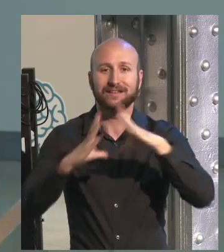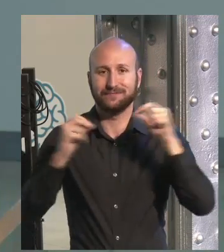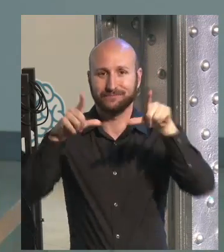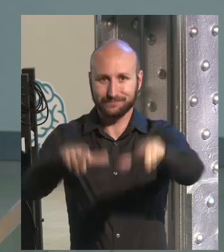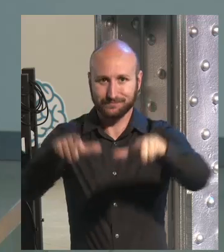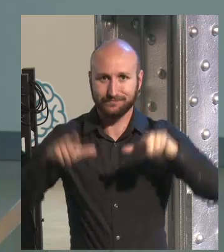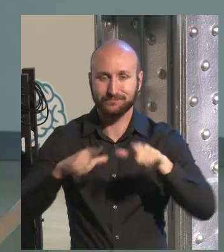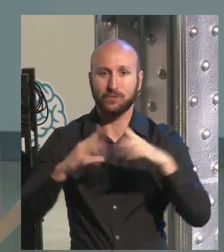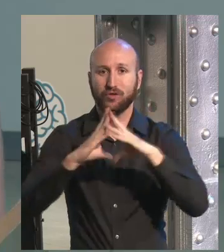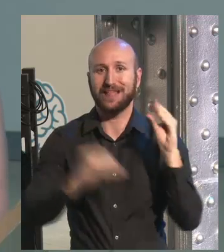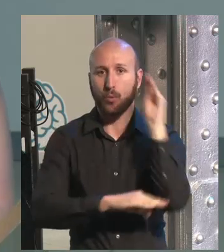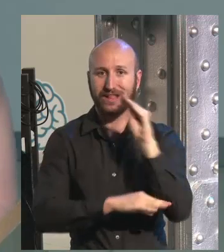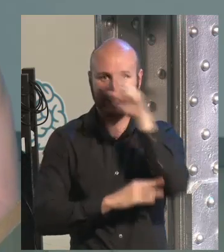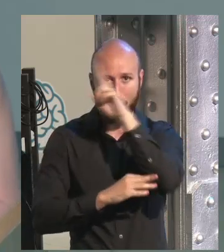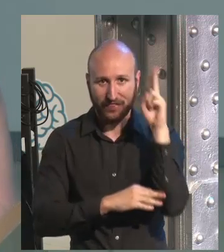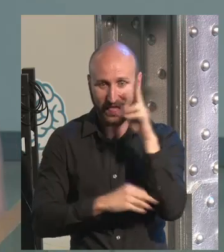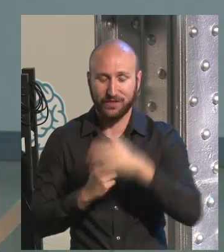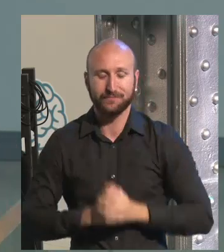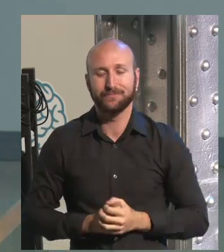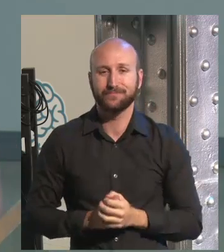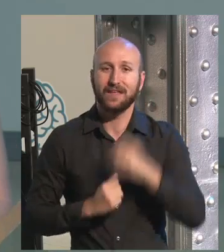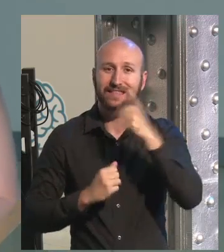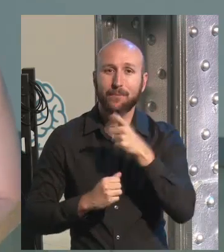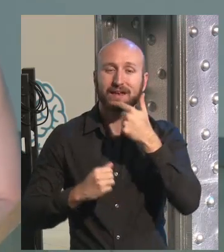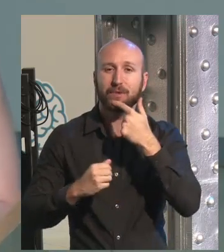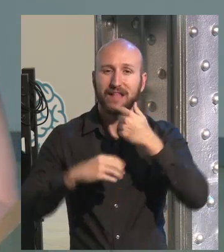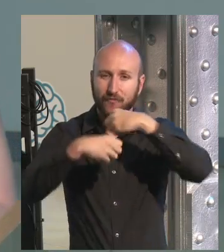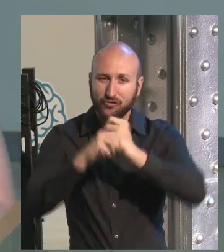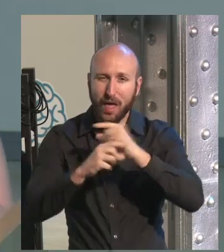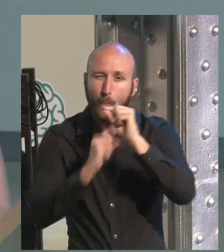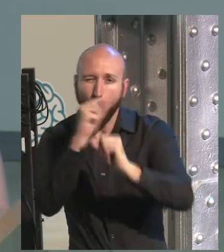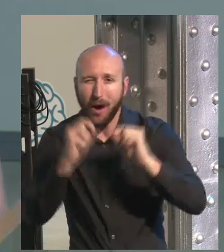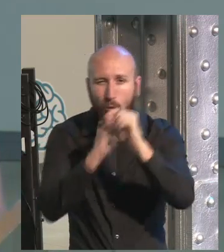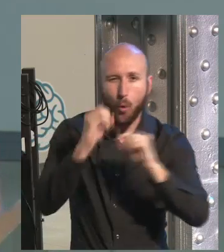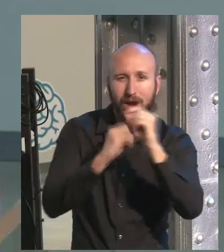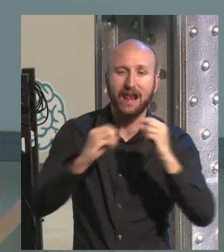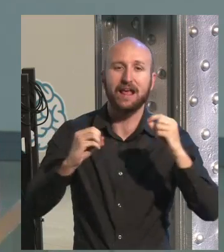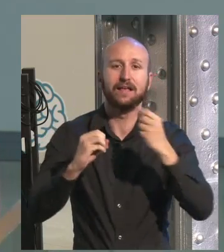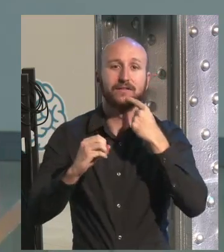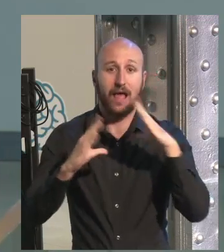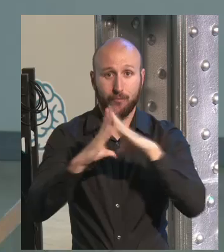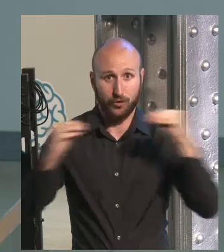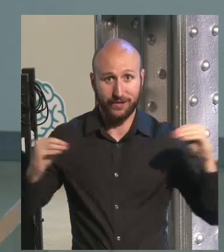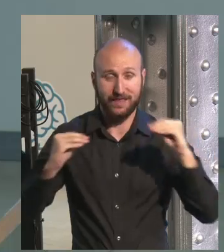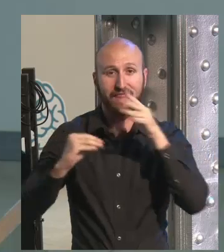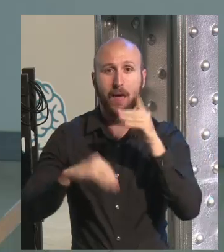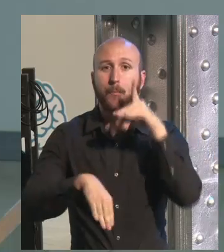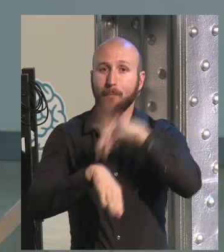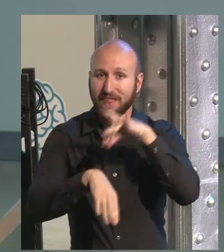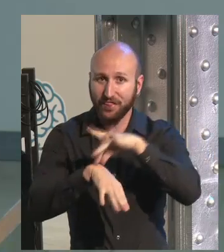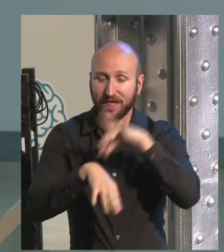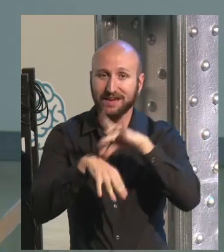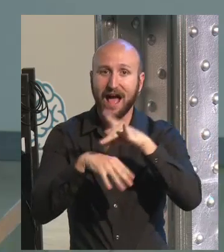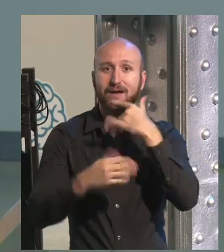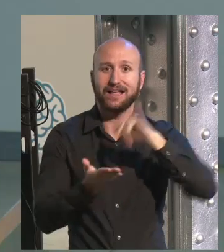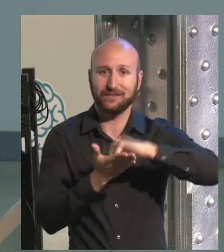it's quite powerful. He is a very renowned doctor from many different universities,